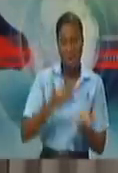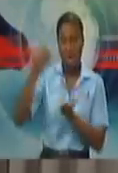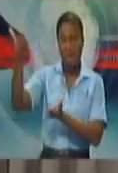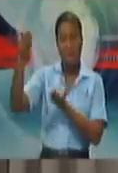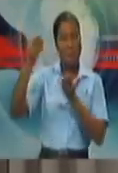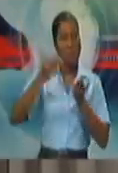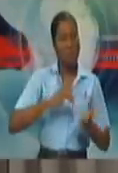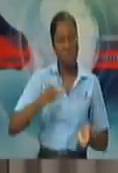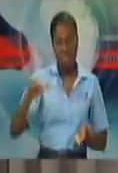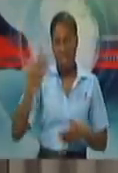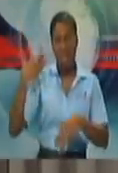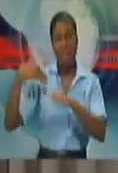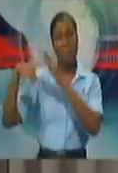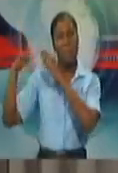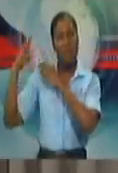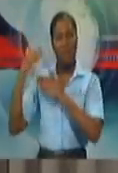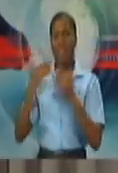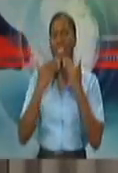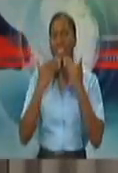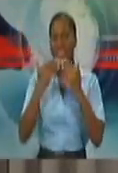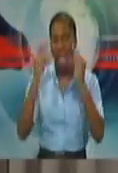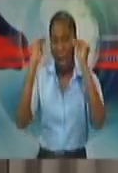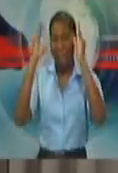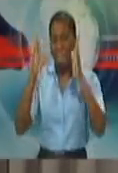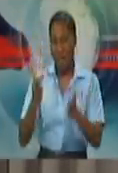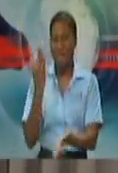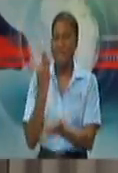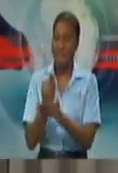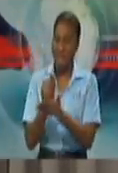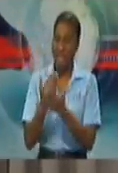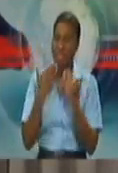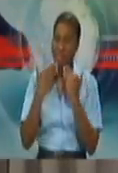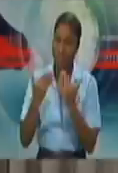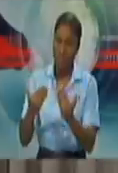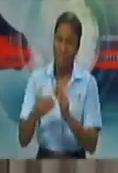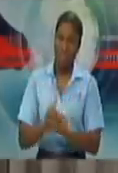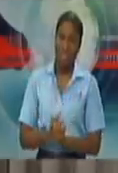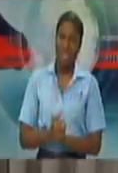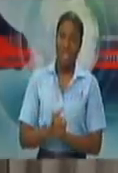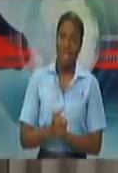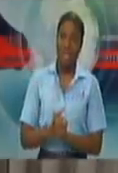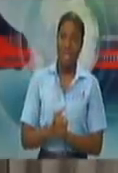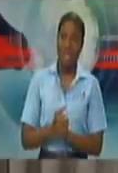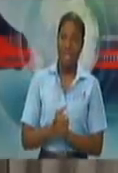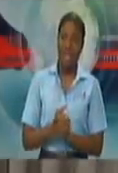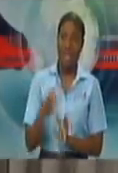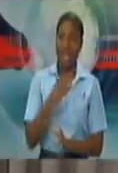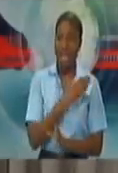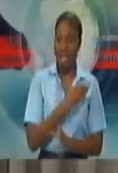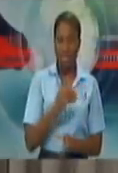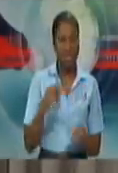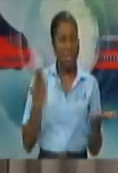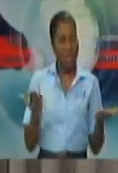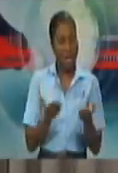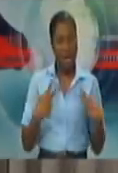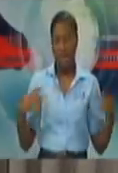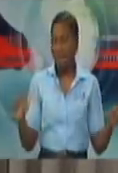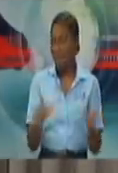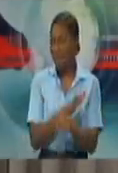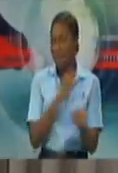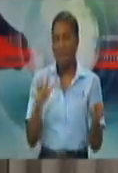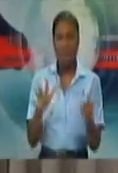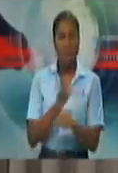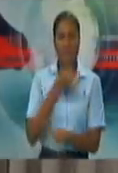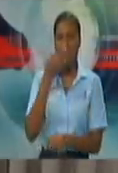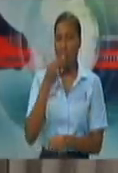And they have been coming in. And we thank him for that intervention. And so pretty, pretty much we, with regard to food security and with regard to the other